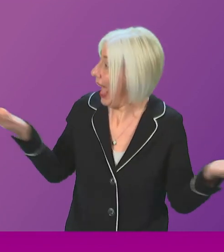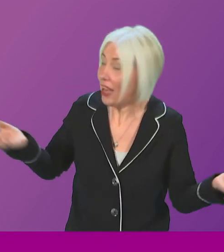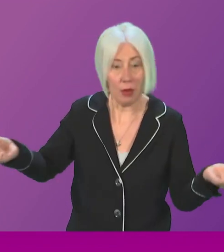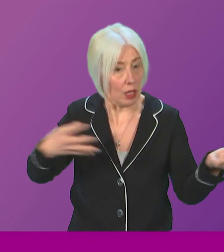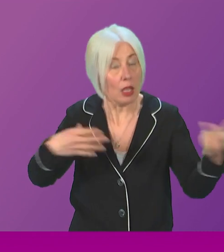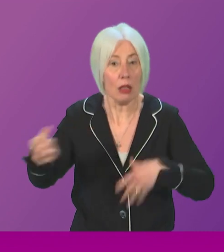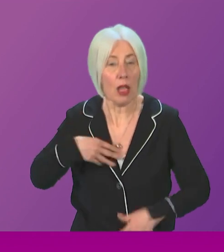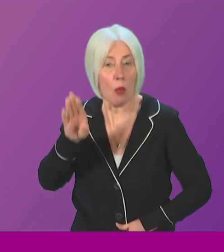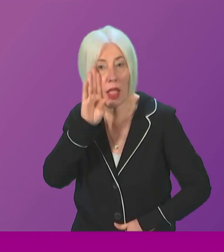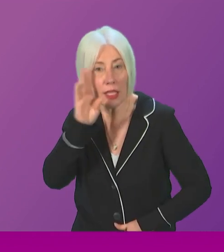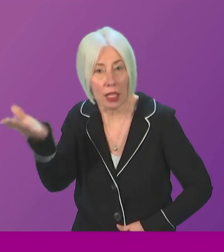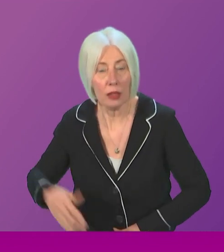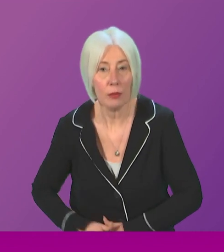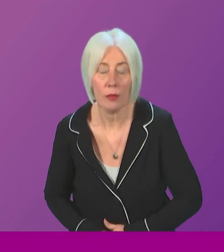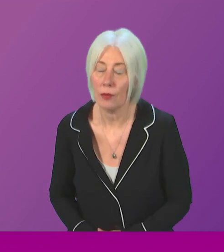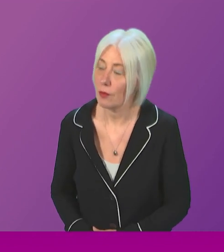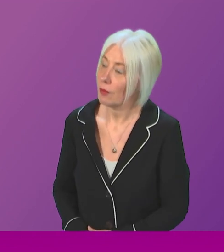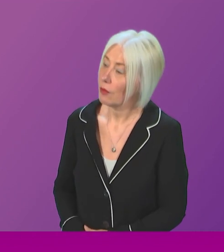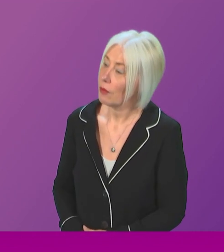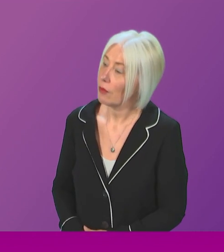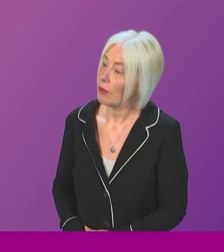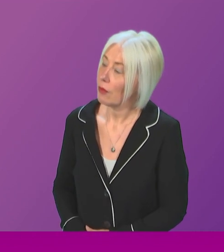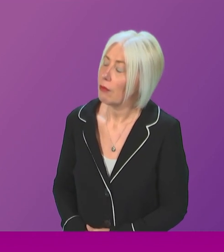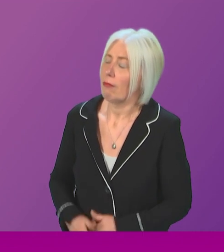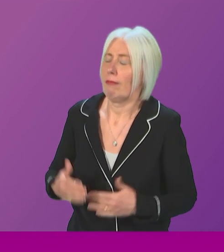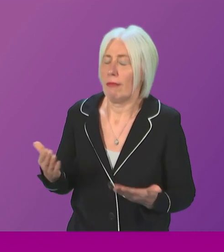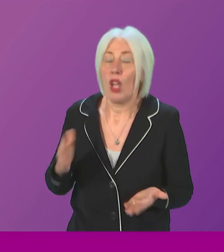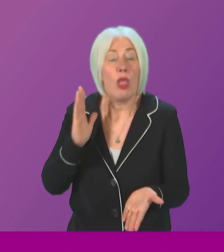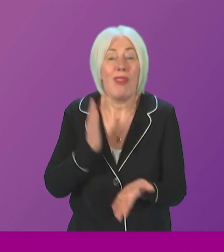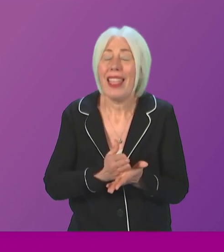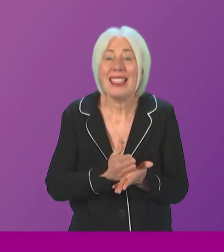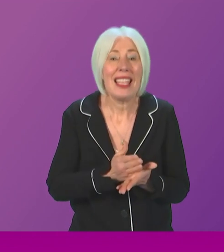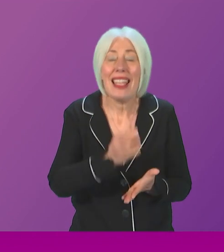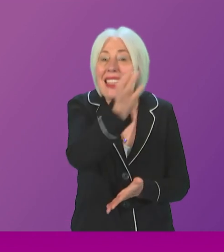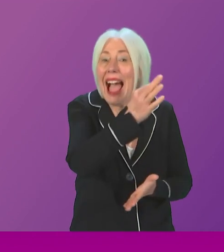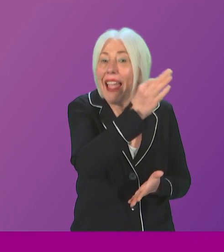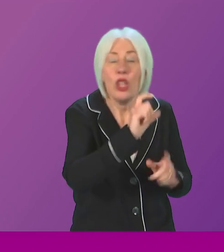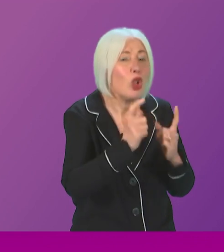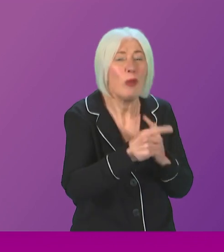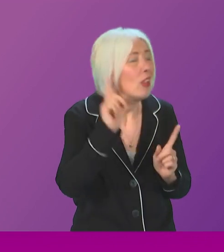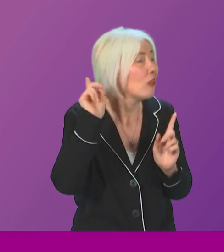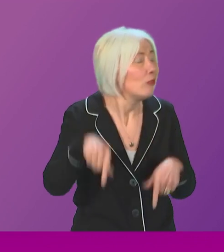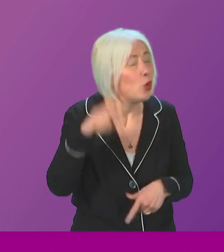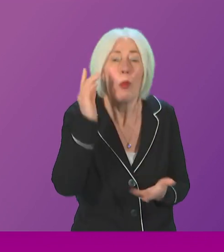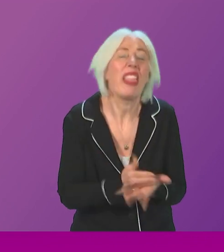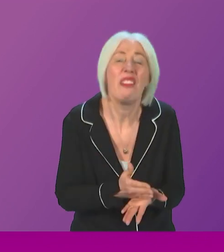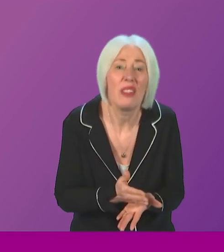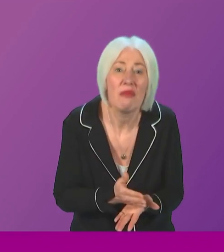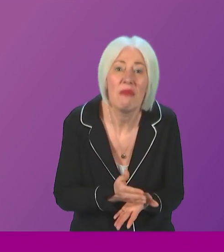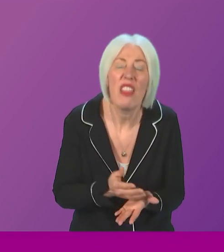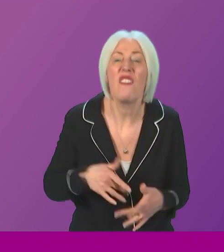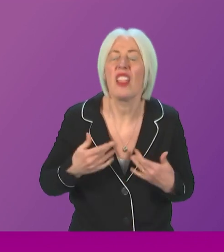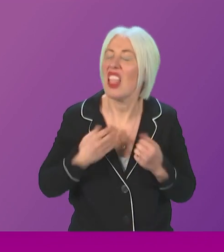will be listened to by this government. Anna Sawar. The harsh reality is the island communities just don't believe them. Island communities feel completely